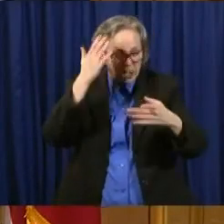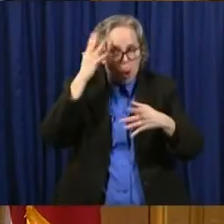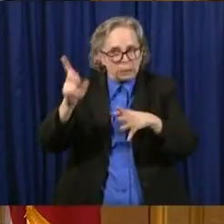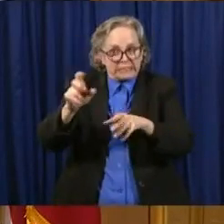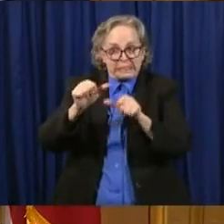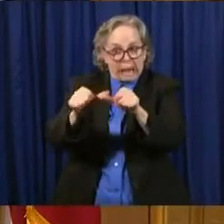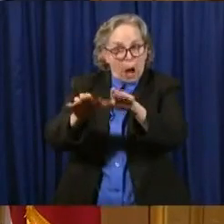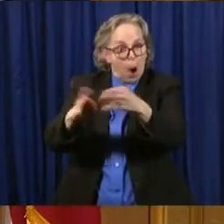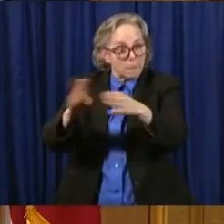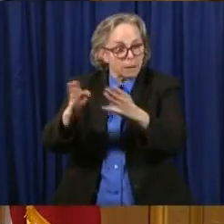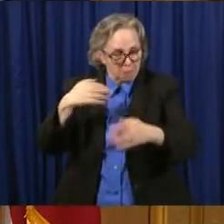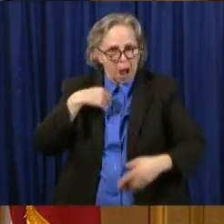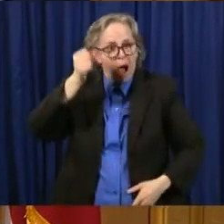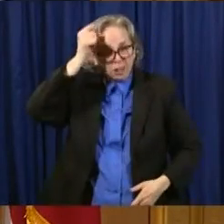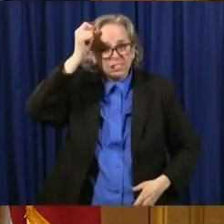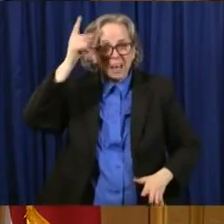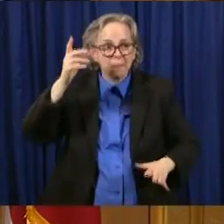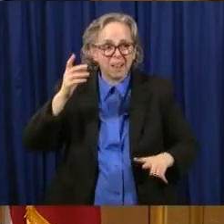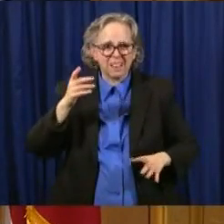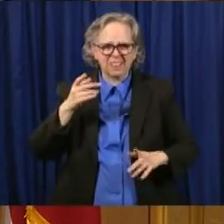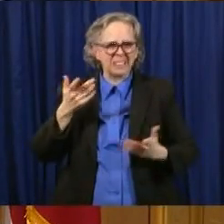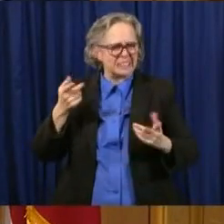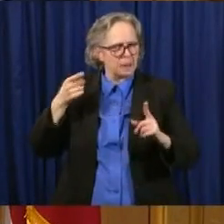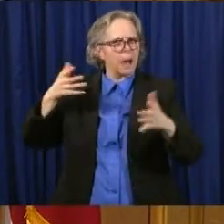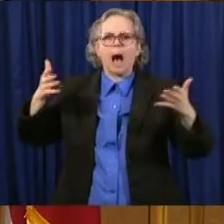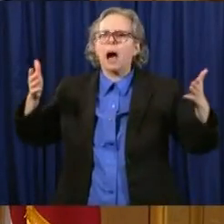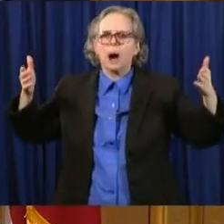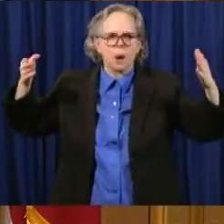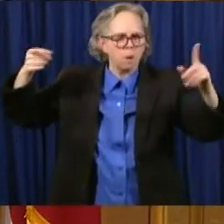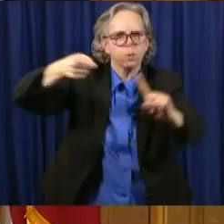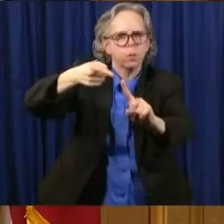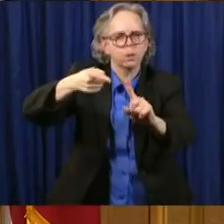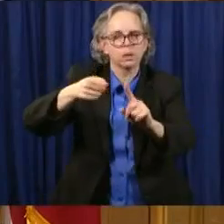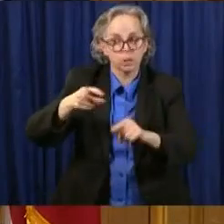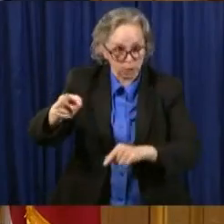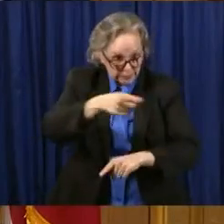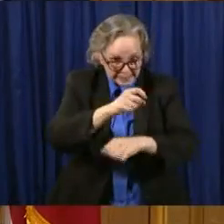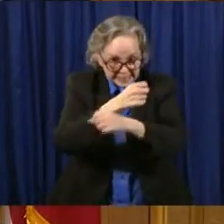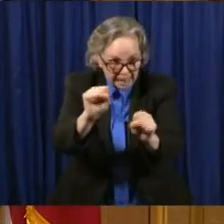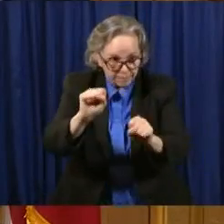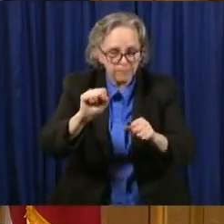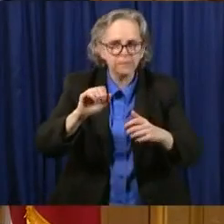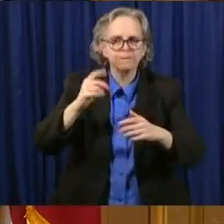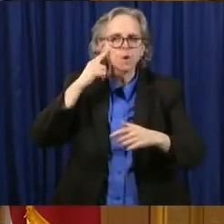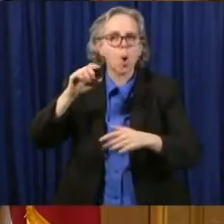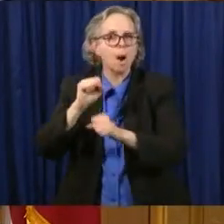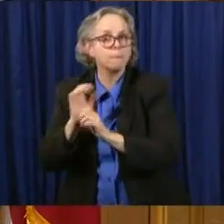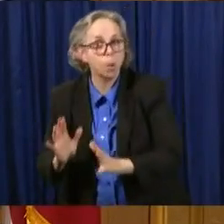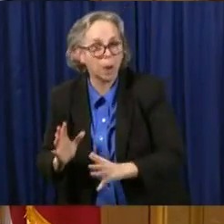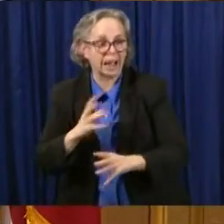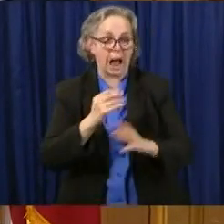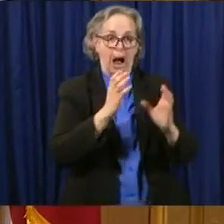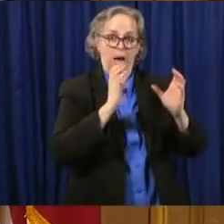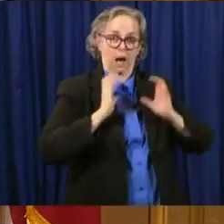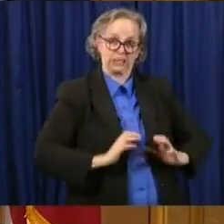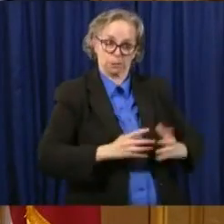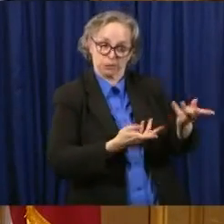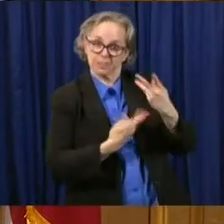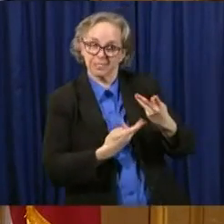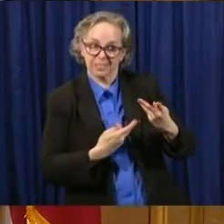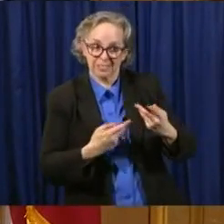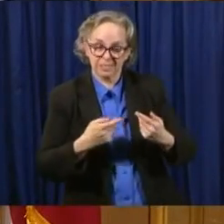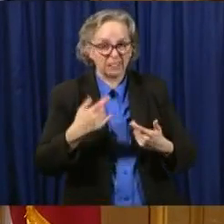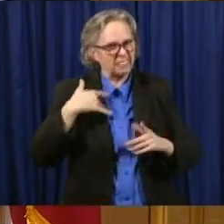got to figure out how we make it as safe as possible for your employees. And I know that you're concerned about that as well, I say to the businesses.